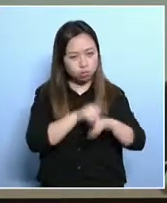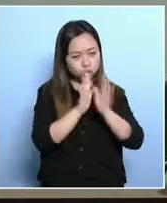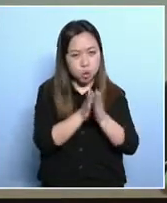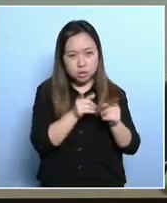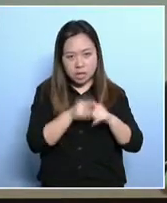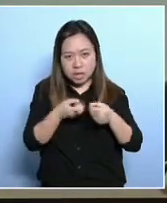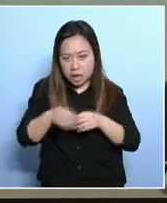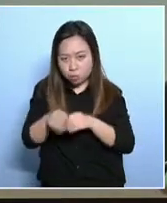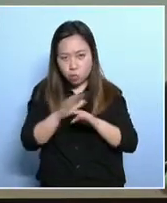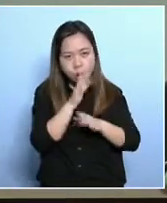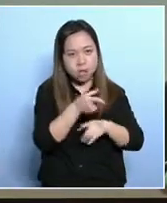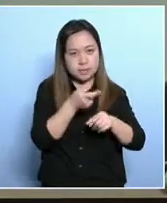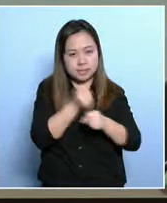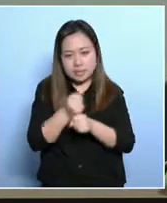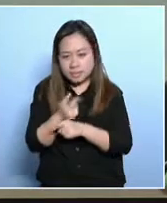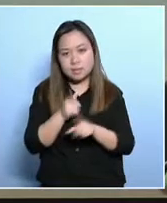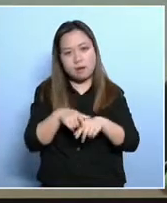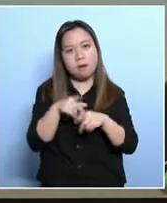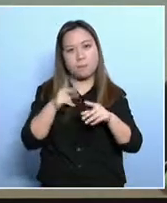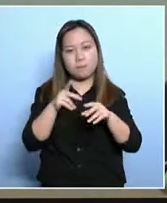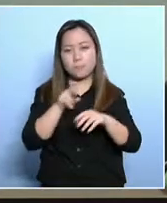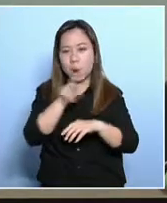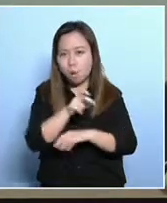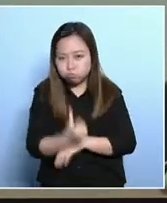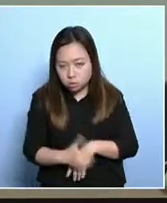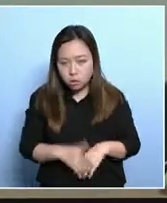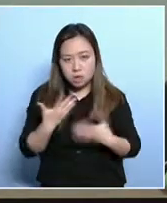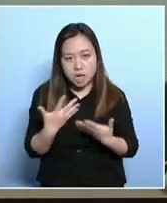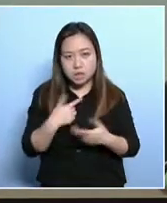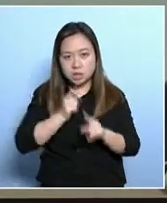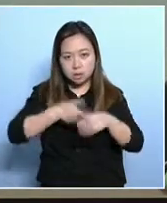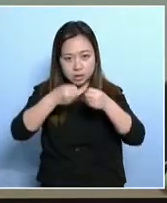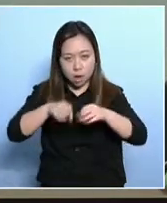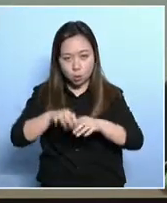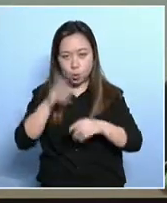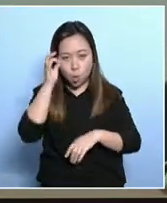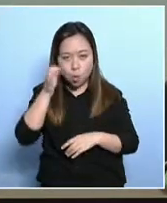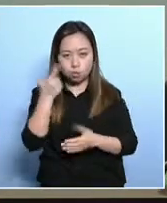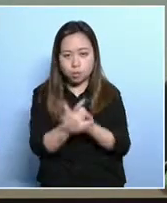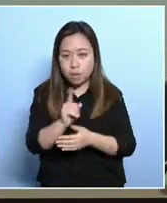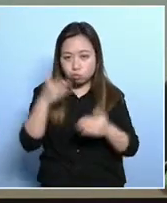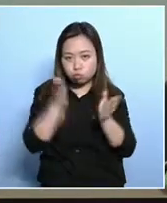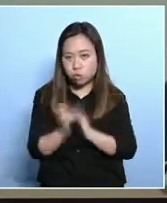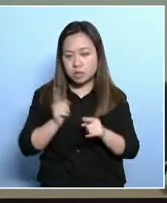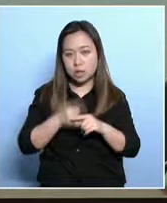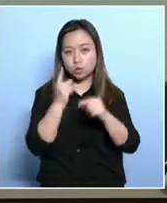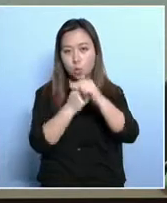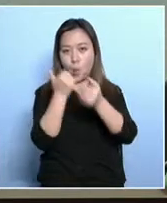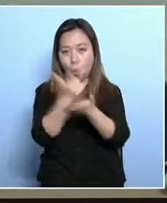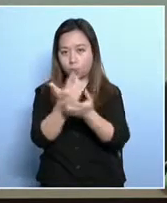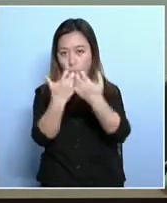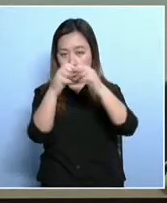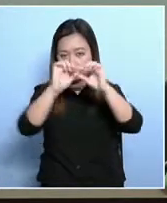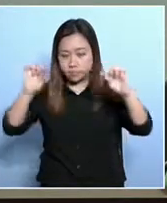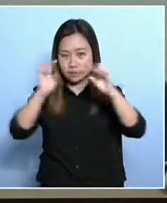prevail in Hong Kong. Now we need to let the low incomes catch up with median household